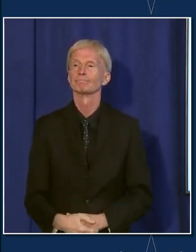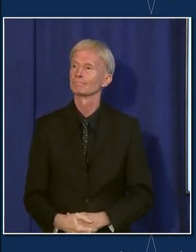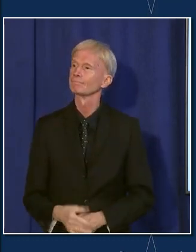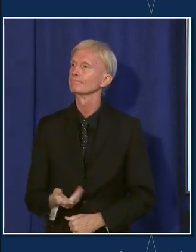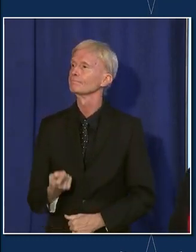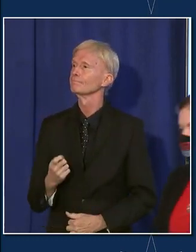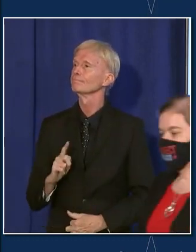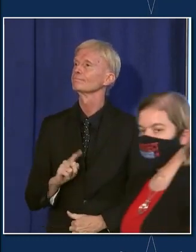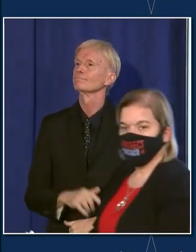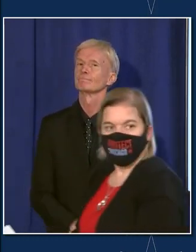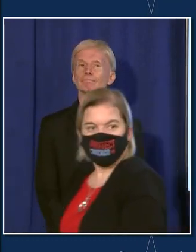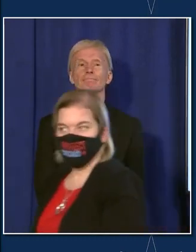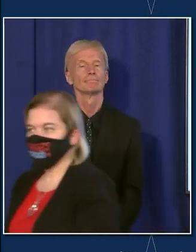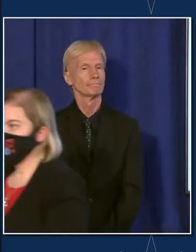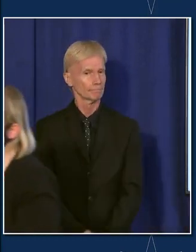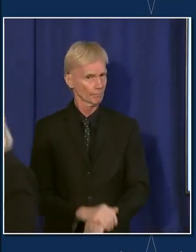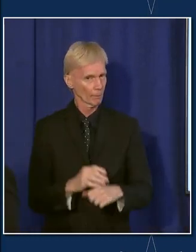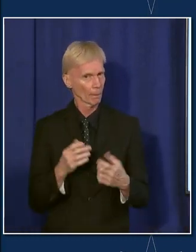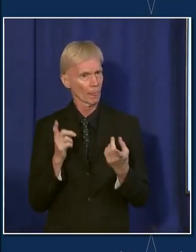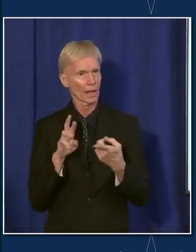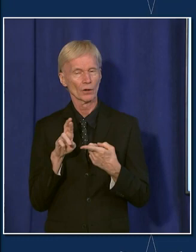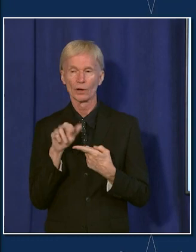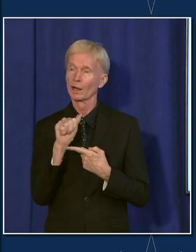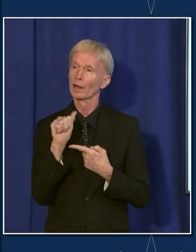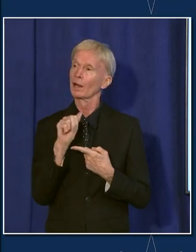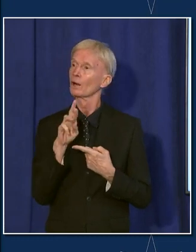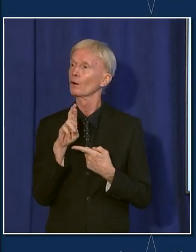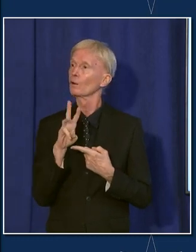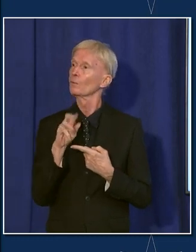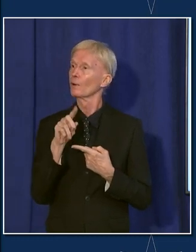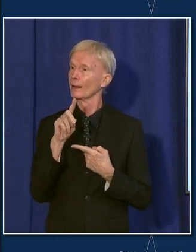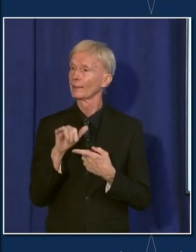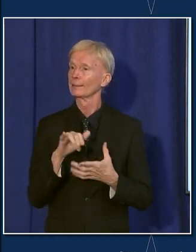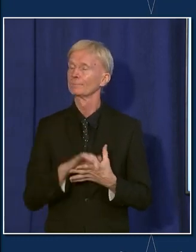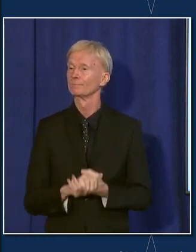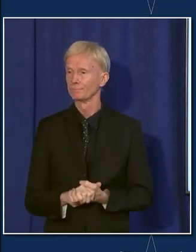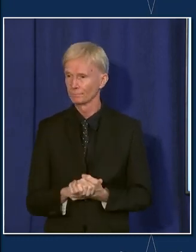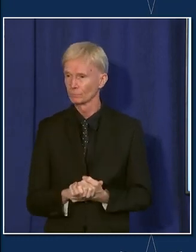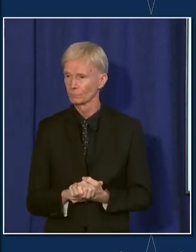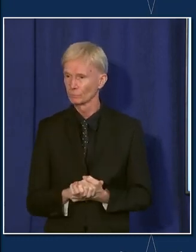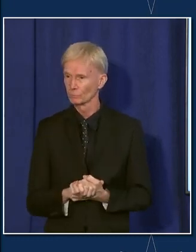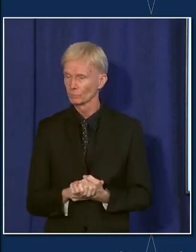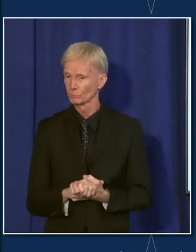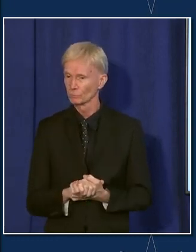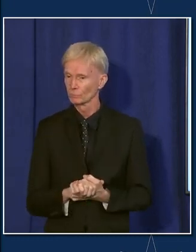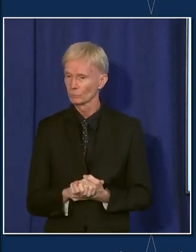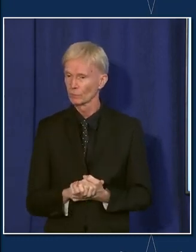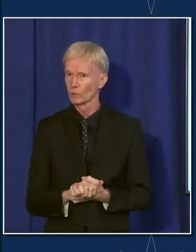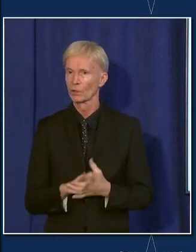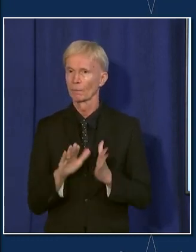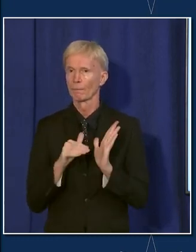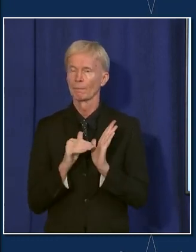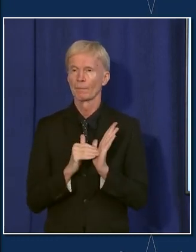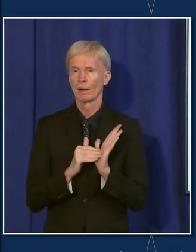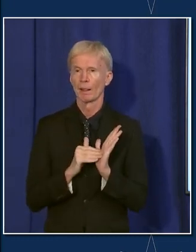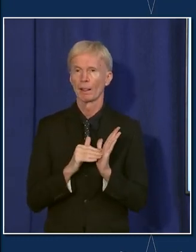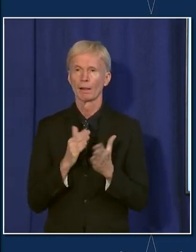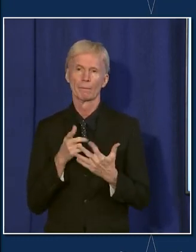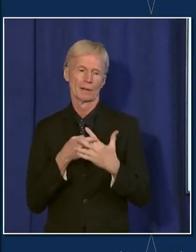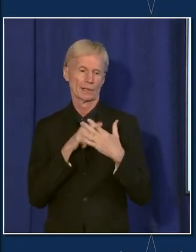Erica Maldonado, Univision Chicago. Dr. Awadis, oh, here. Hi. At the beginning of middle of July,